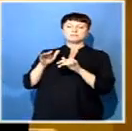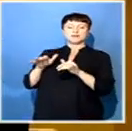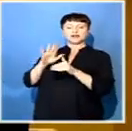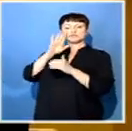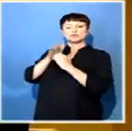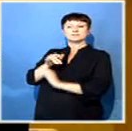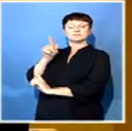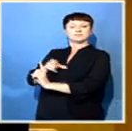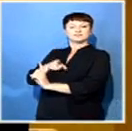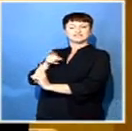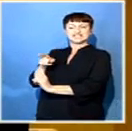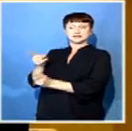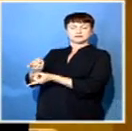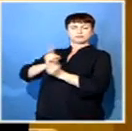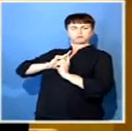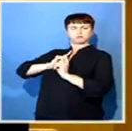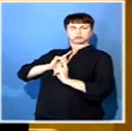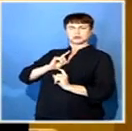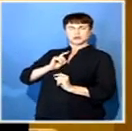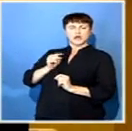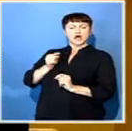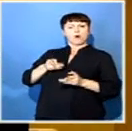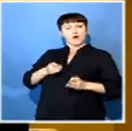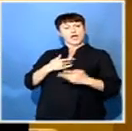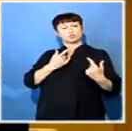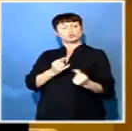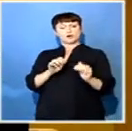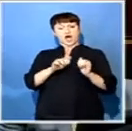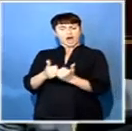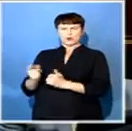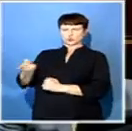directed that the inquiry should be done.